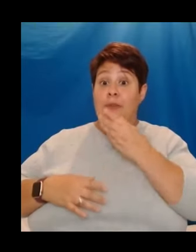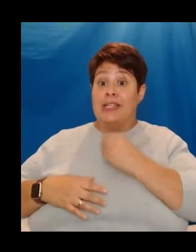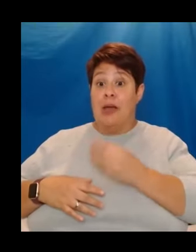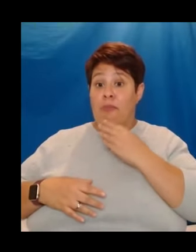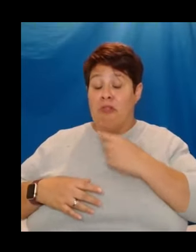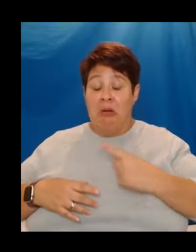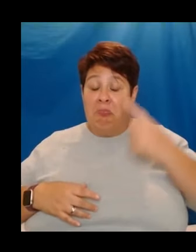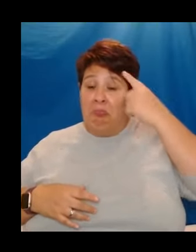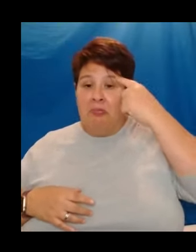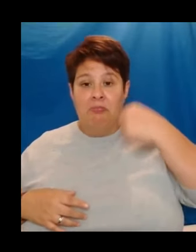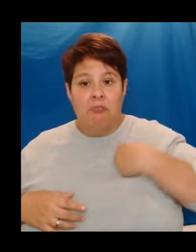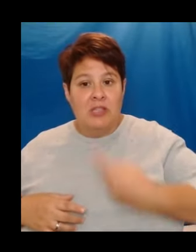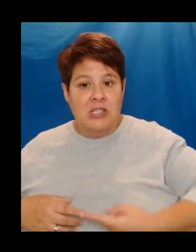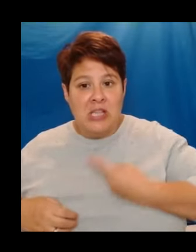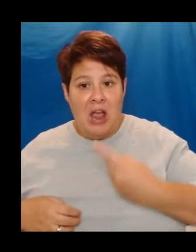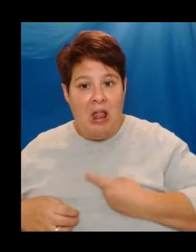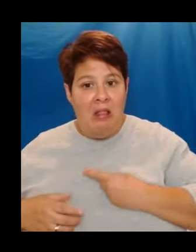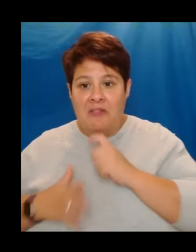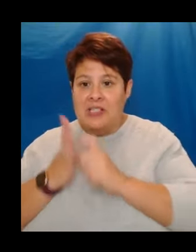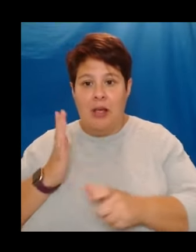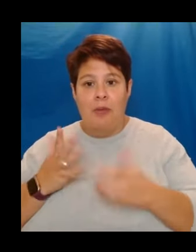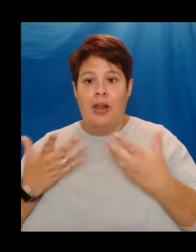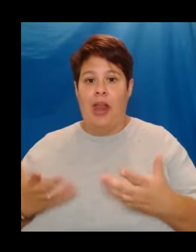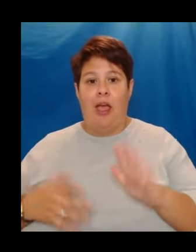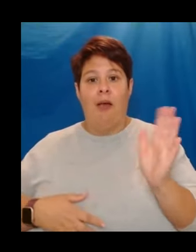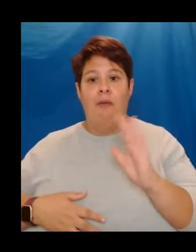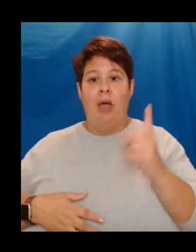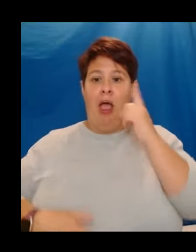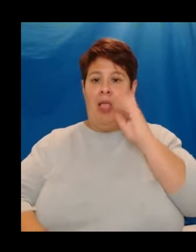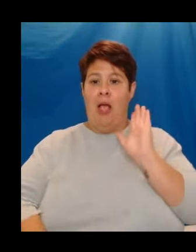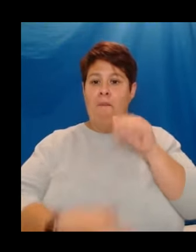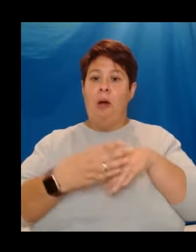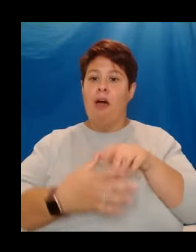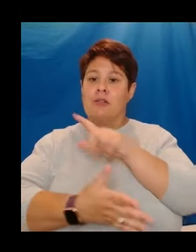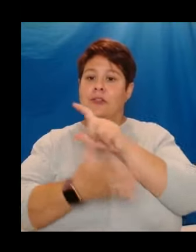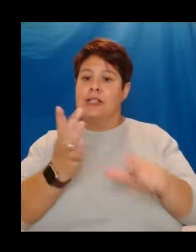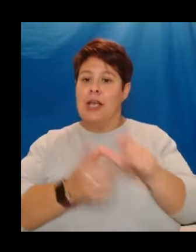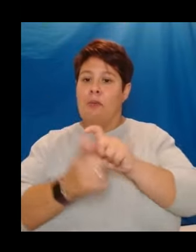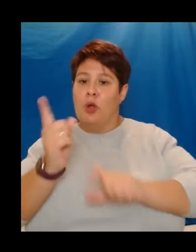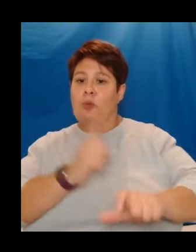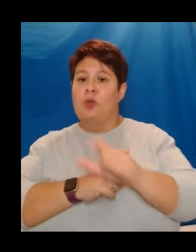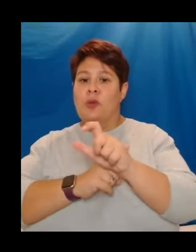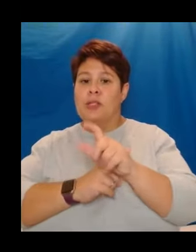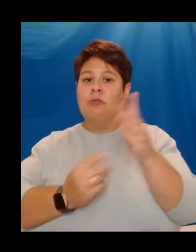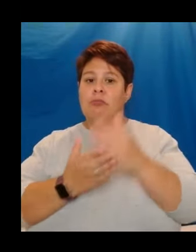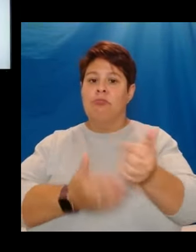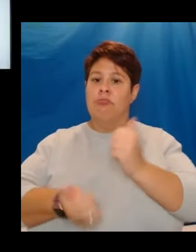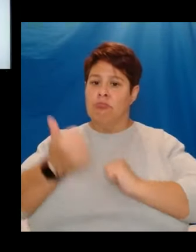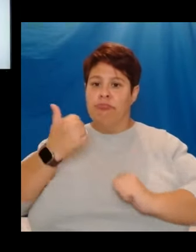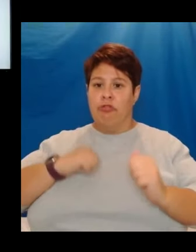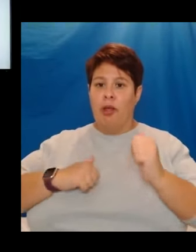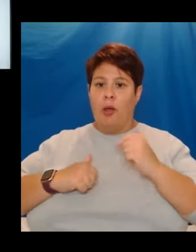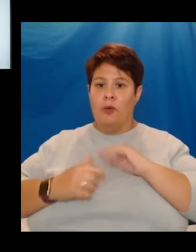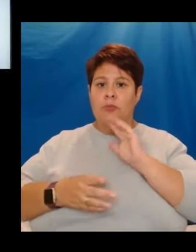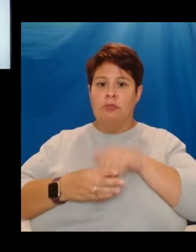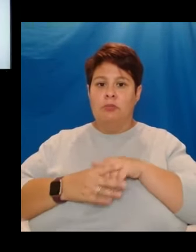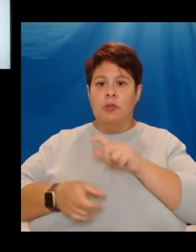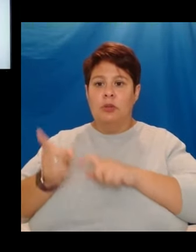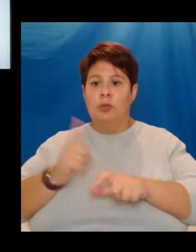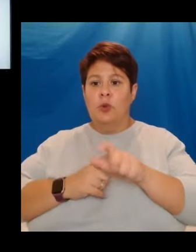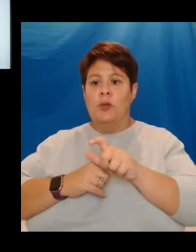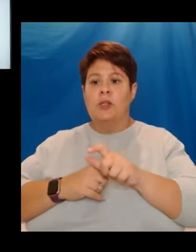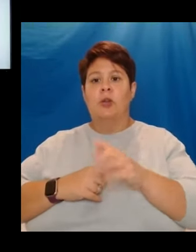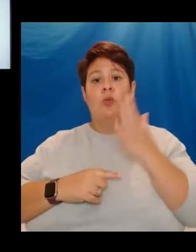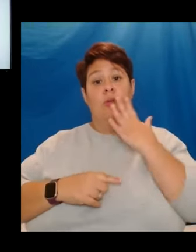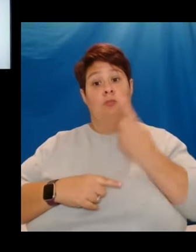anymore. But I do consider myself part of the disabled community, and I'm very proud to be so. When I was